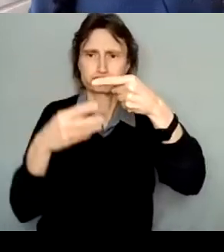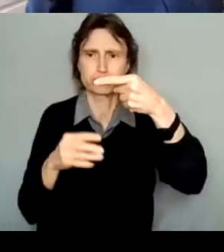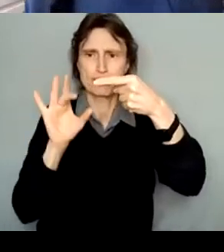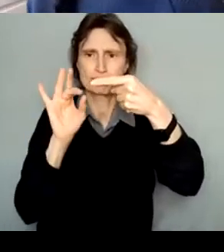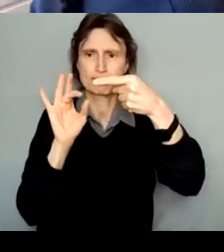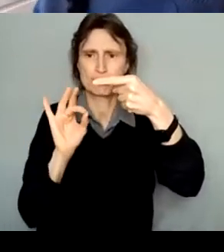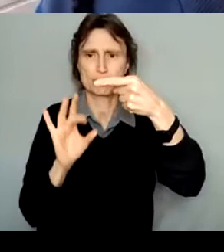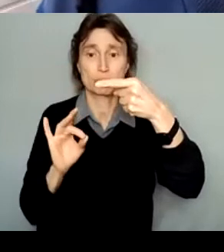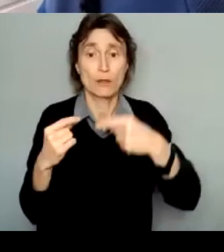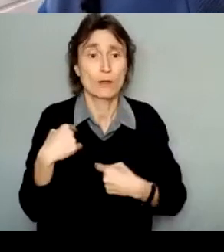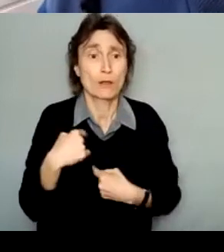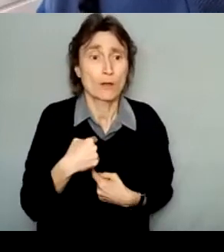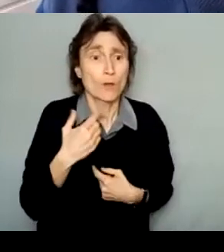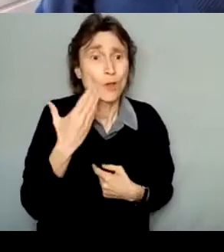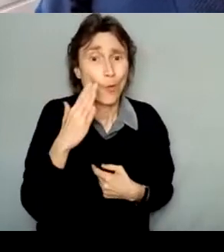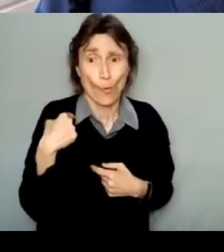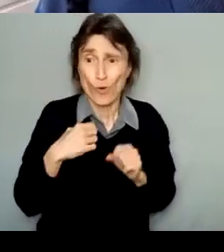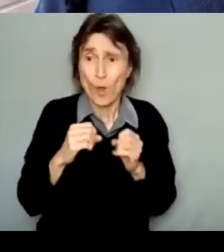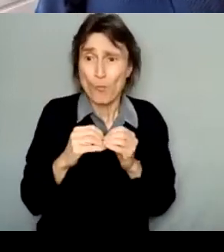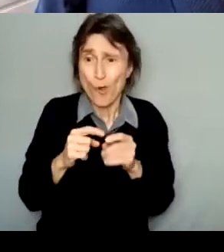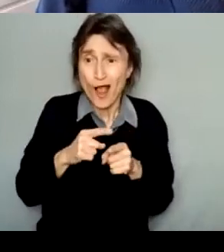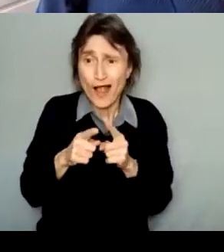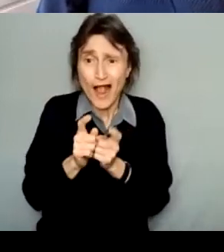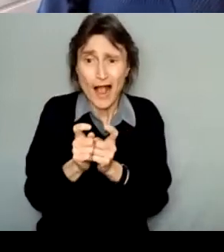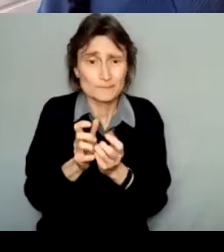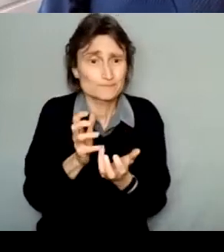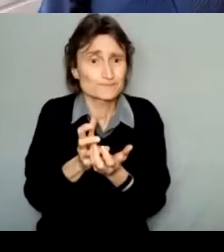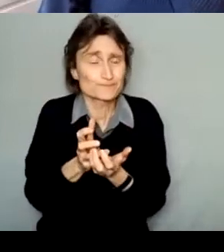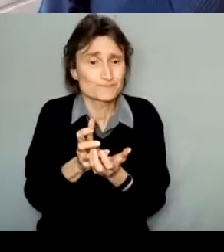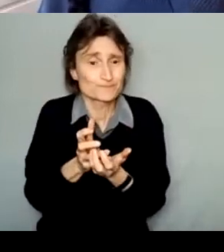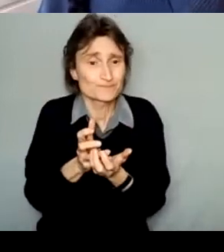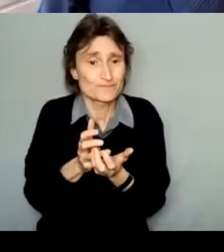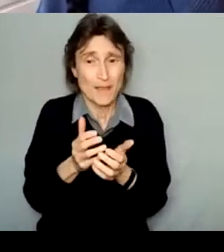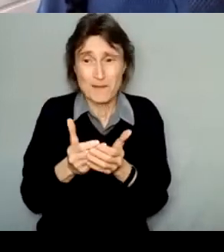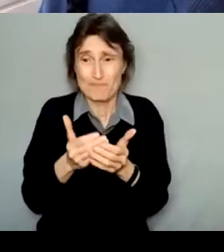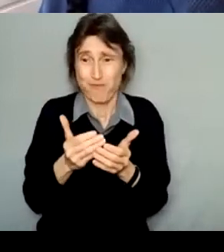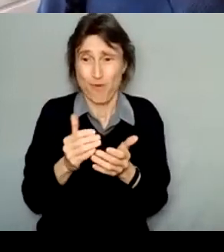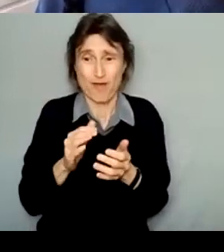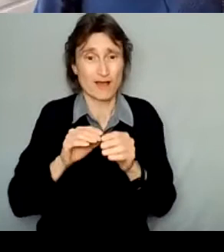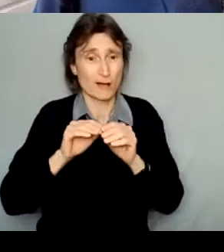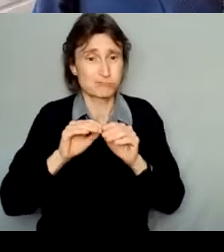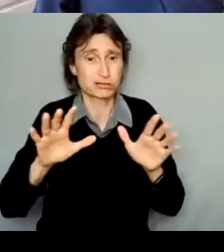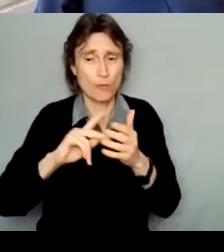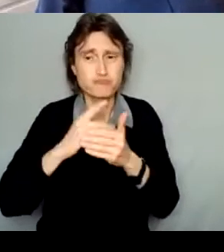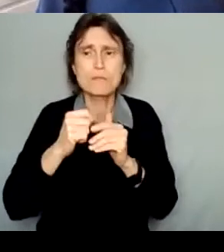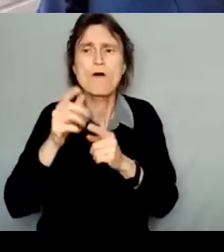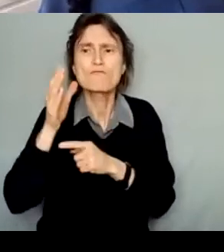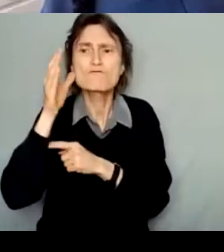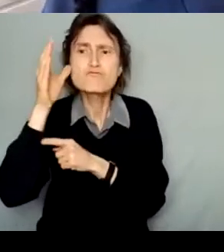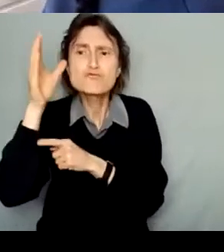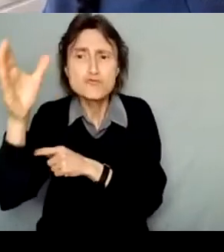realize we could customize those at this point in time before the program launched. So in the future, we'll customize